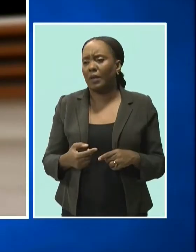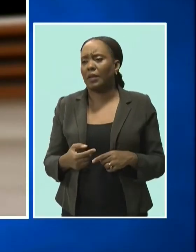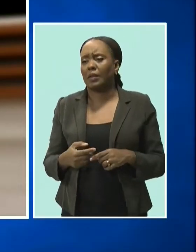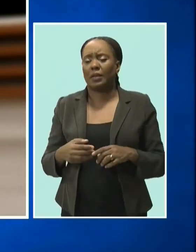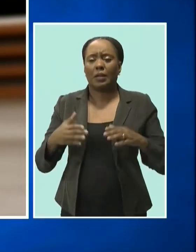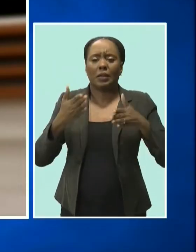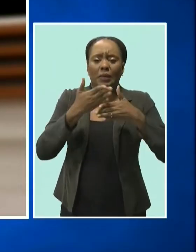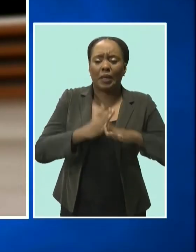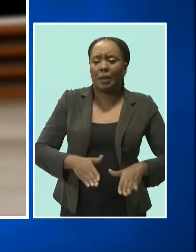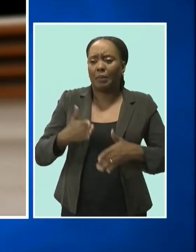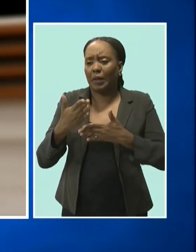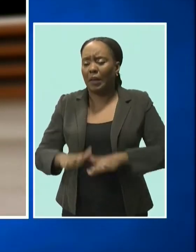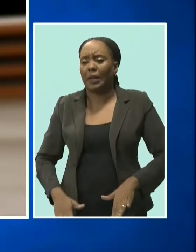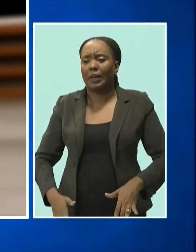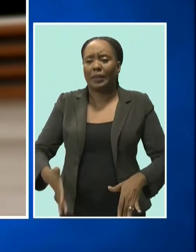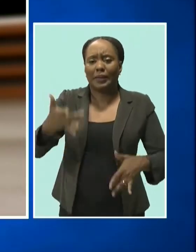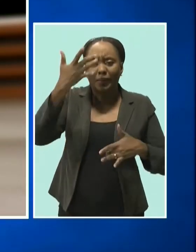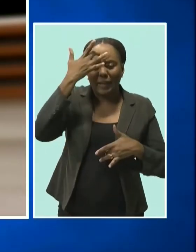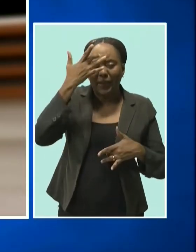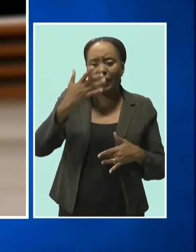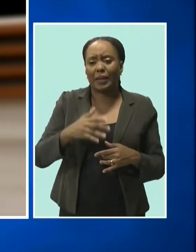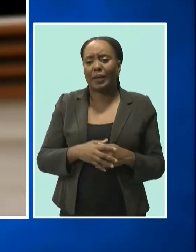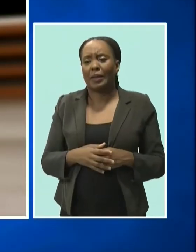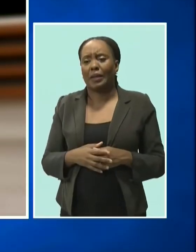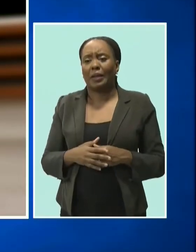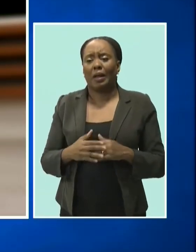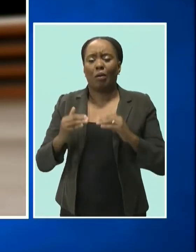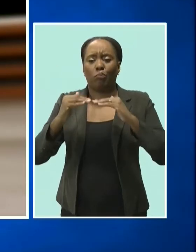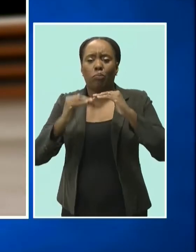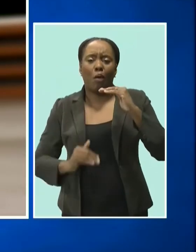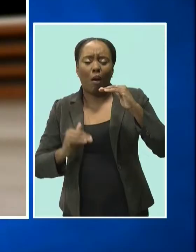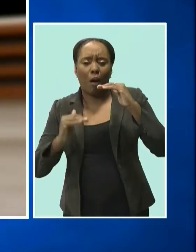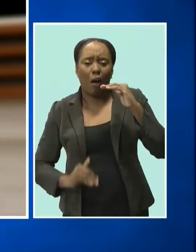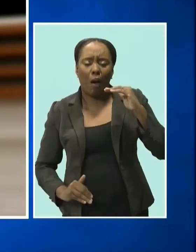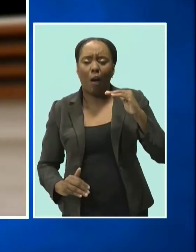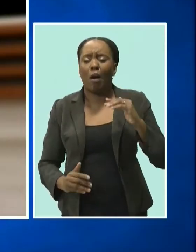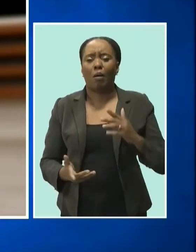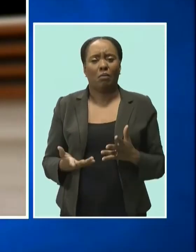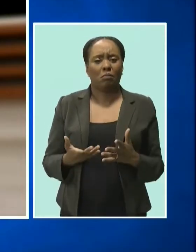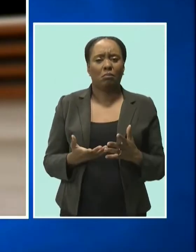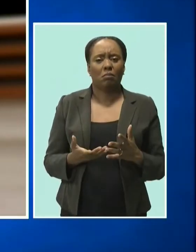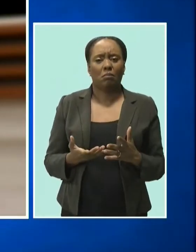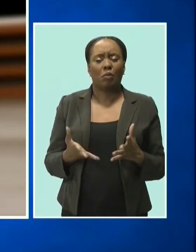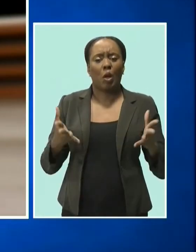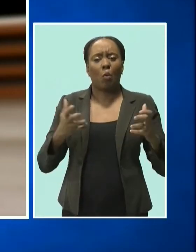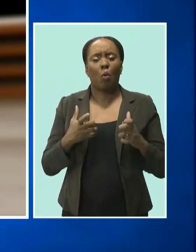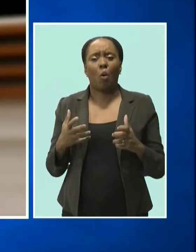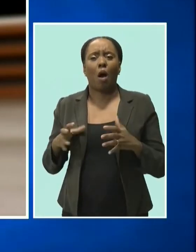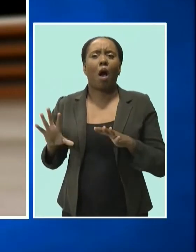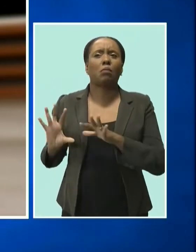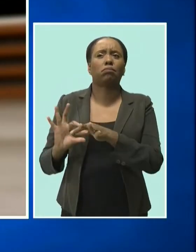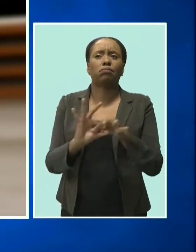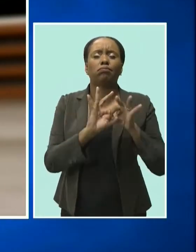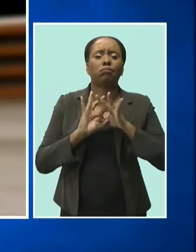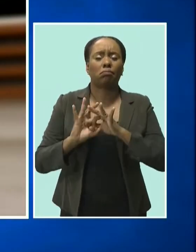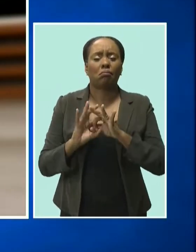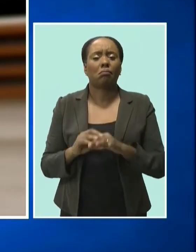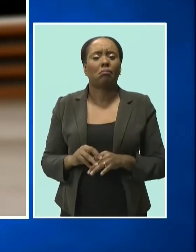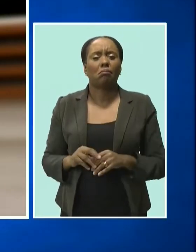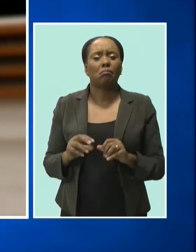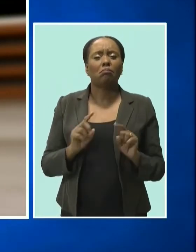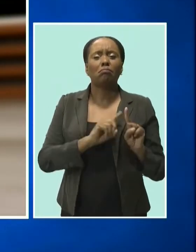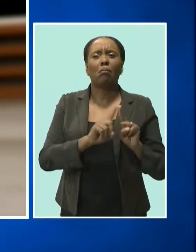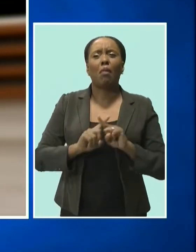divisions, disease, corruption, injustice, and inequality, and the various problems that confront our people